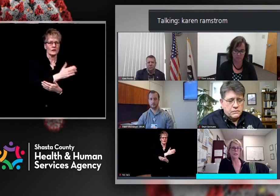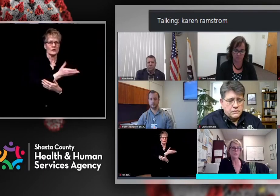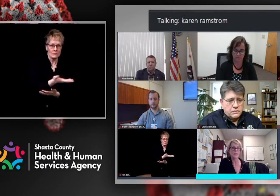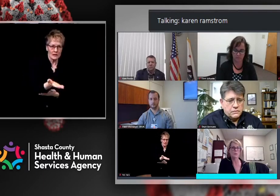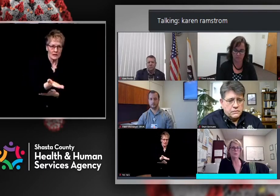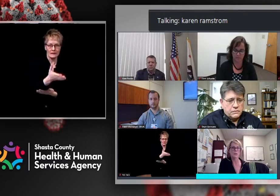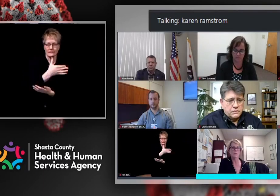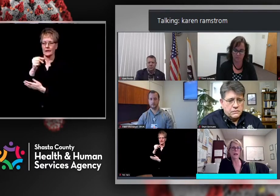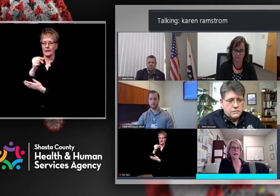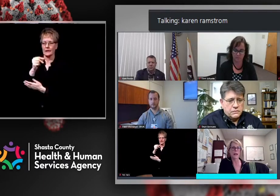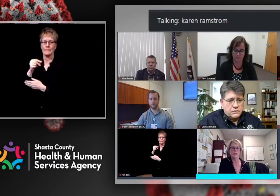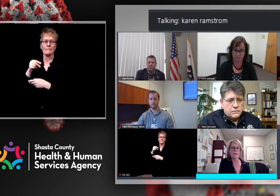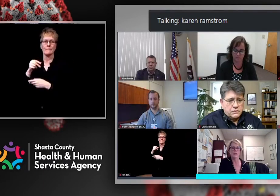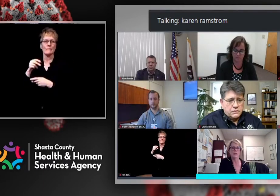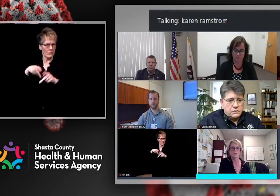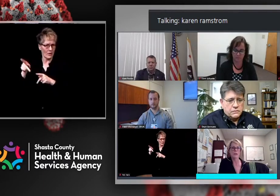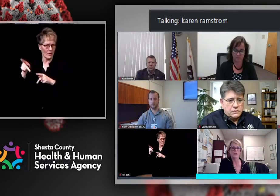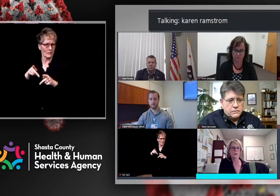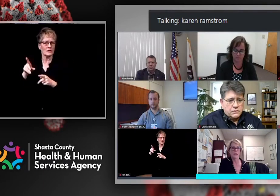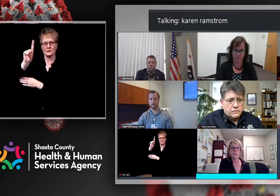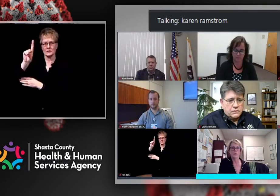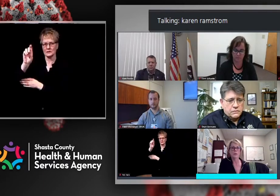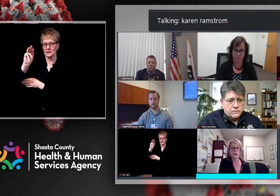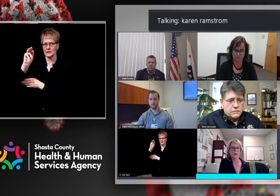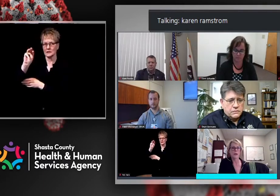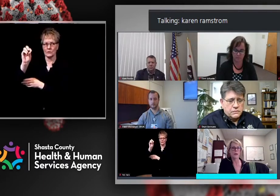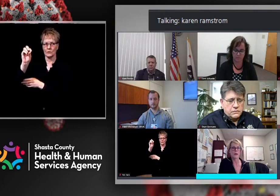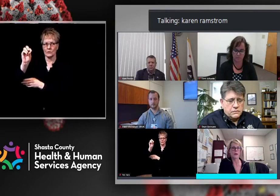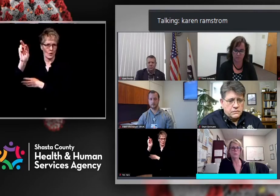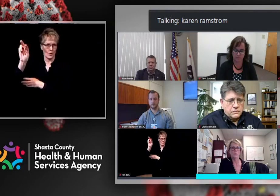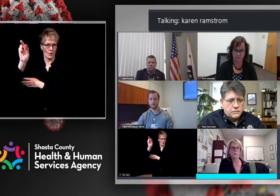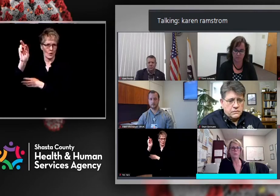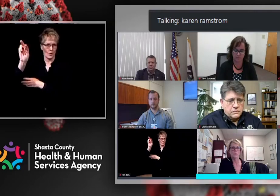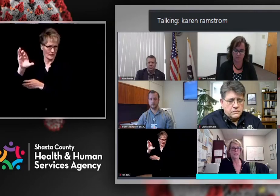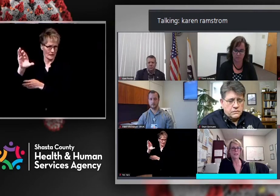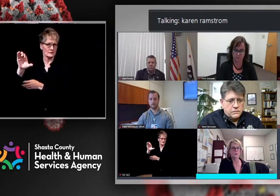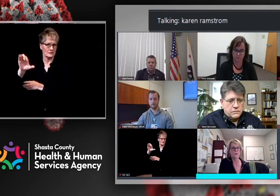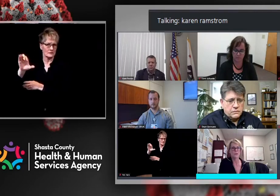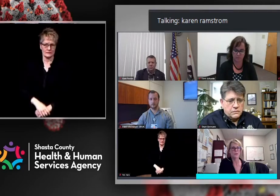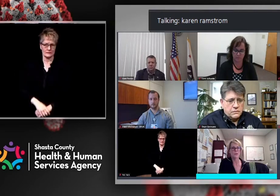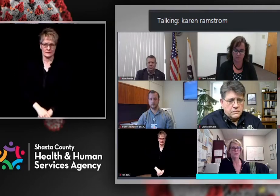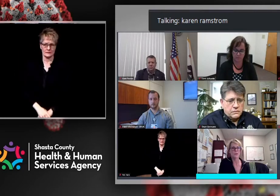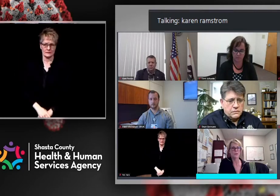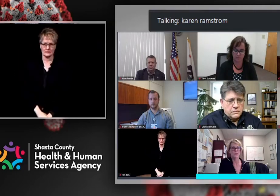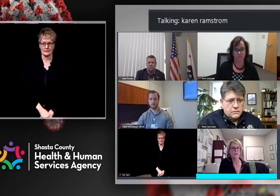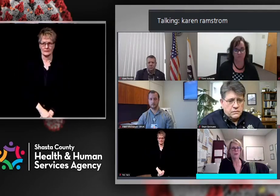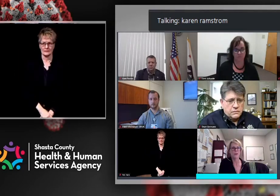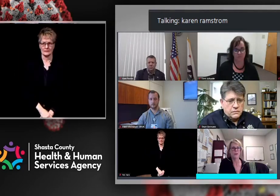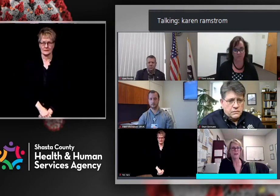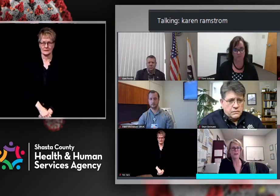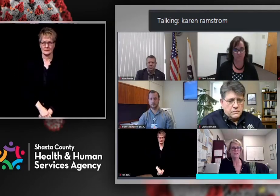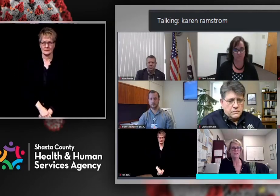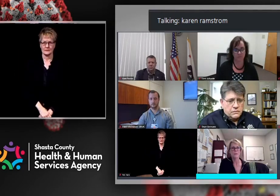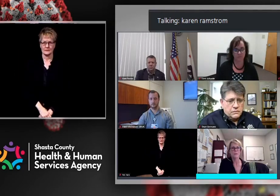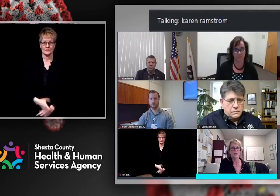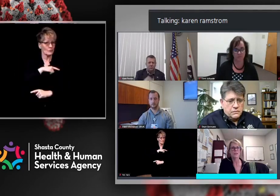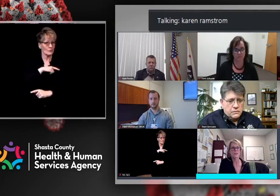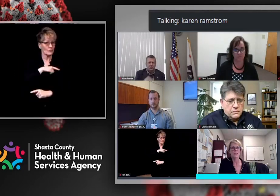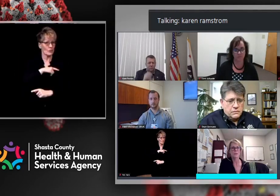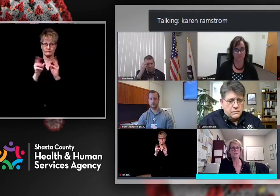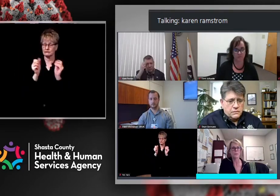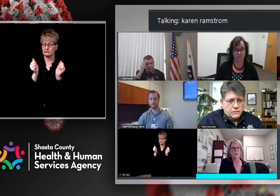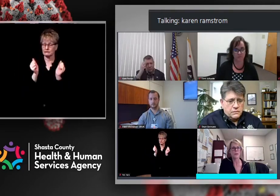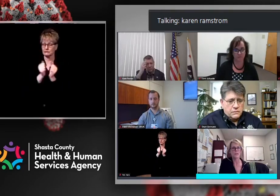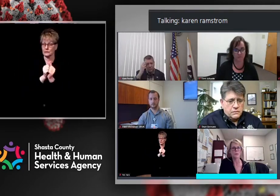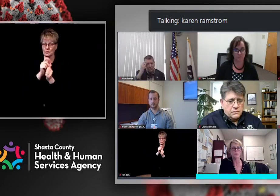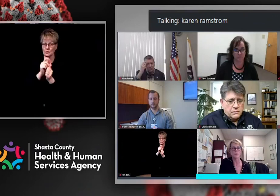plugging away at phase 1A and we'll meet with our task force like we do every Friday and make decisions